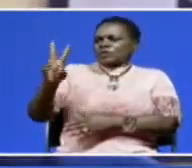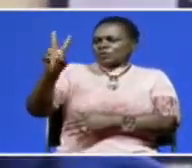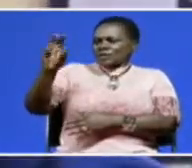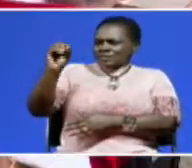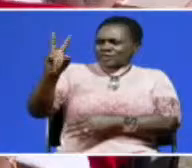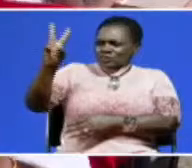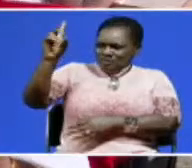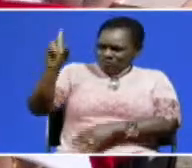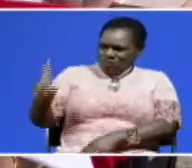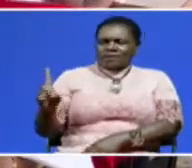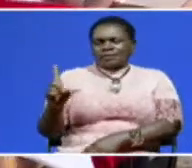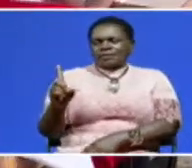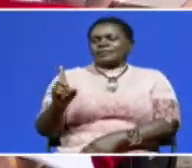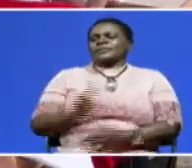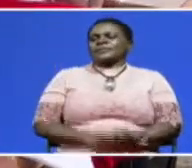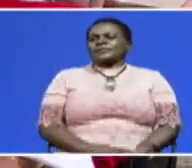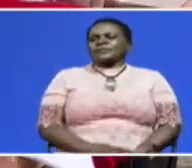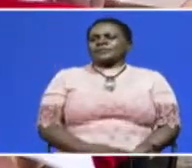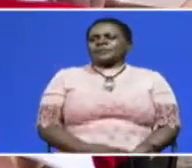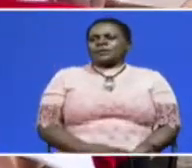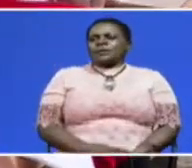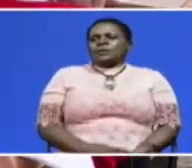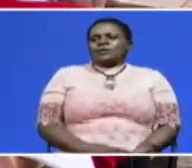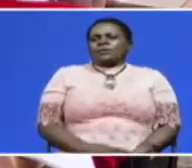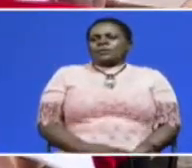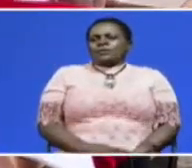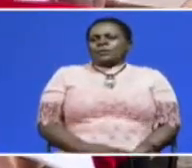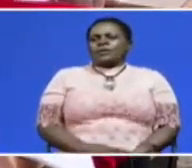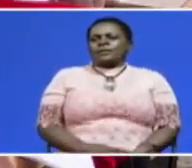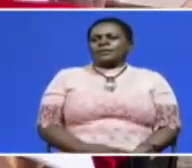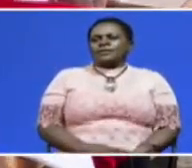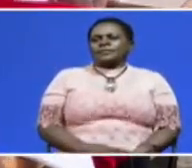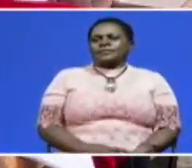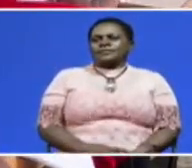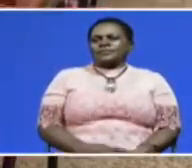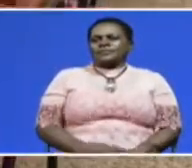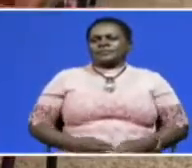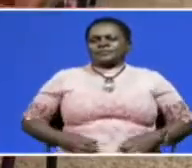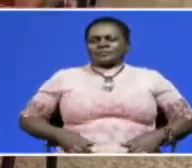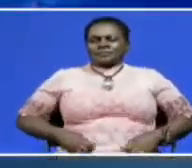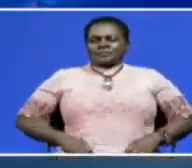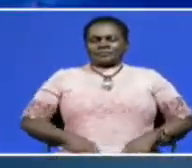2021. Mark Namaswa, KTN News.